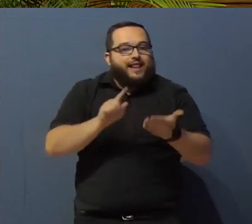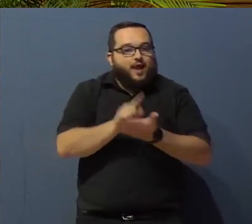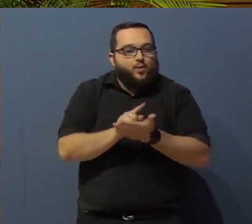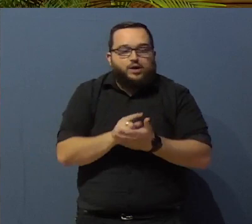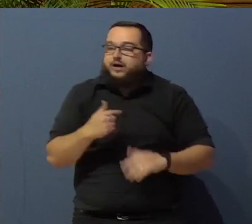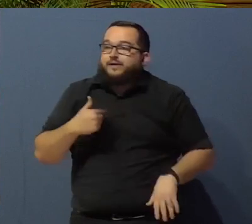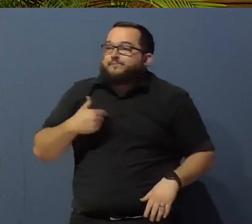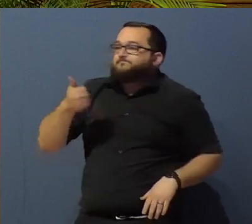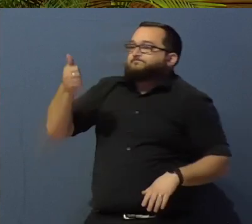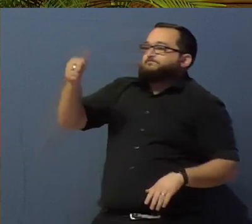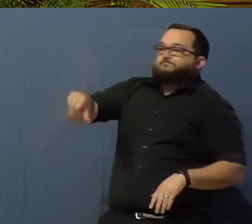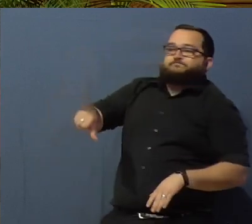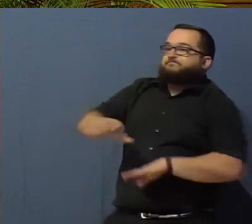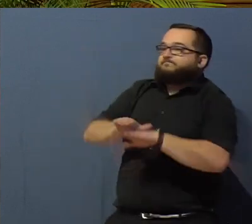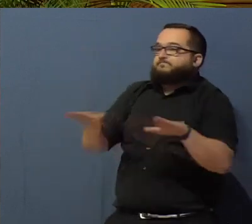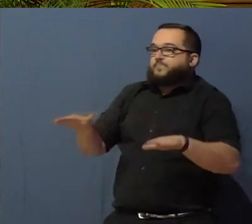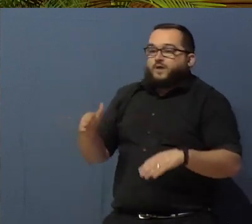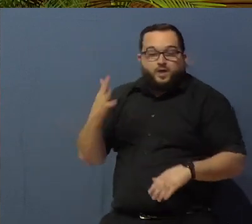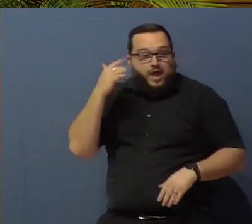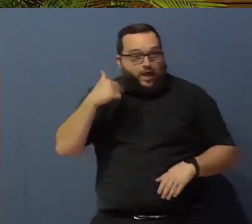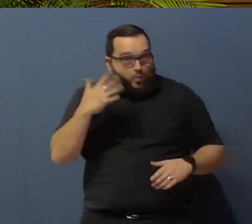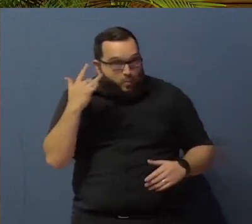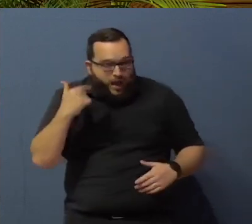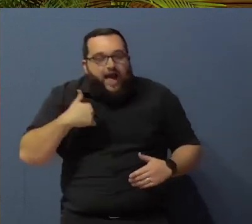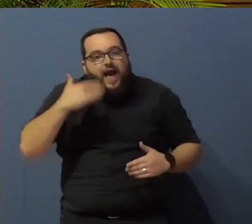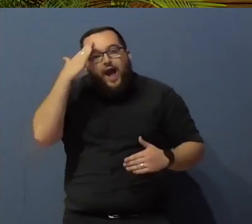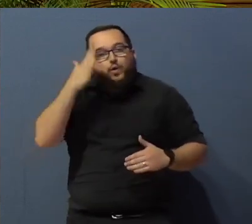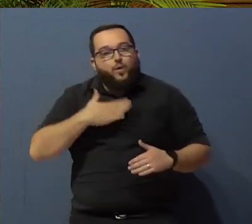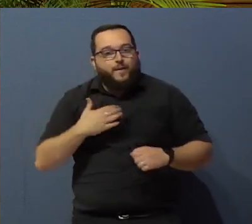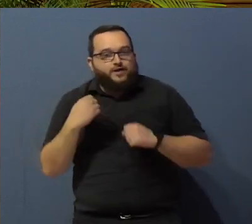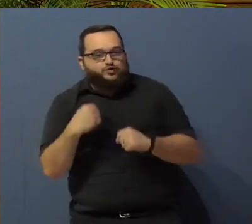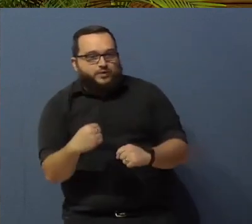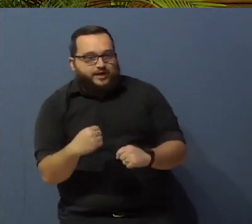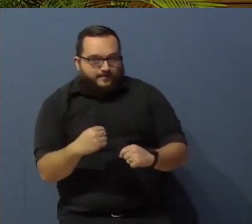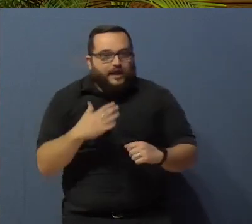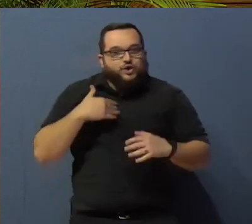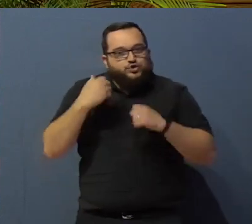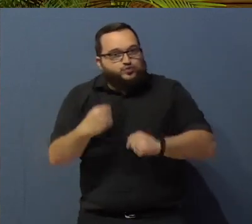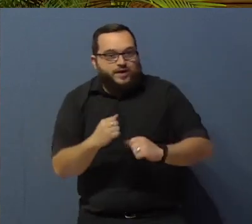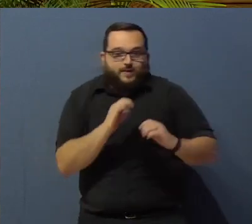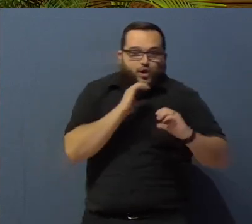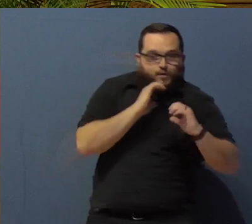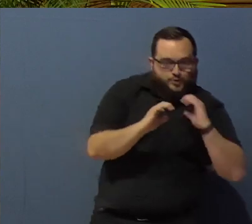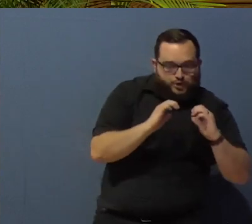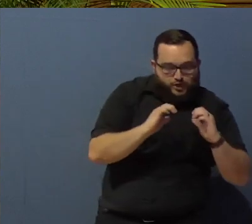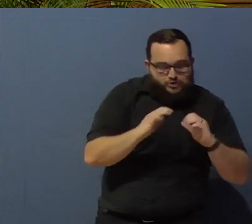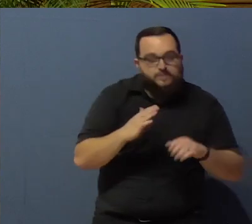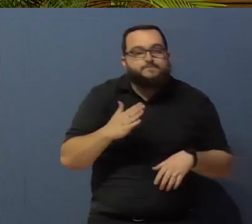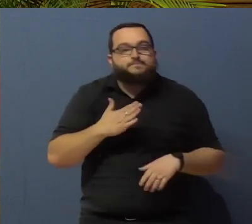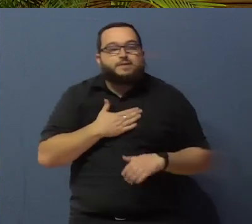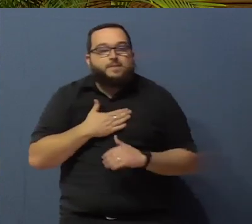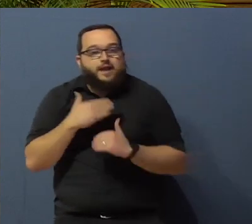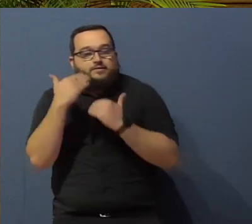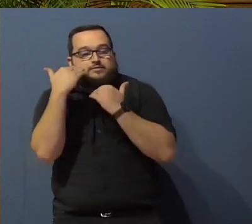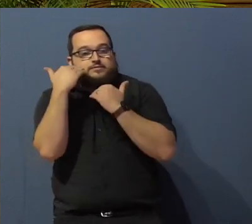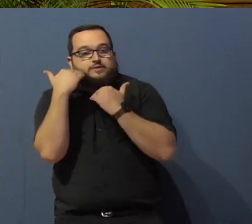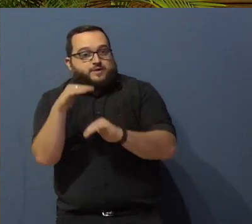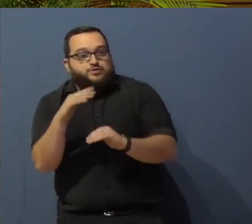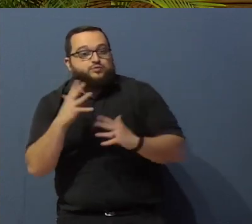because I know my strength is what? Communication. And I know my limitation